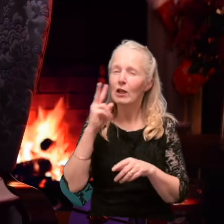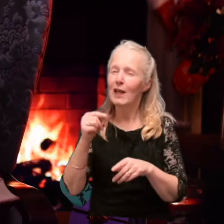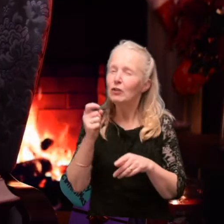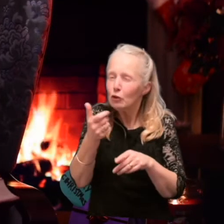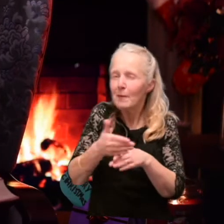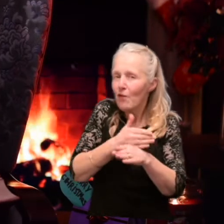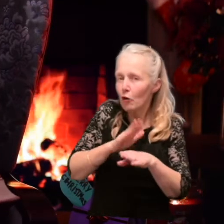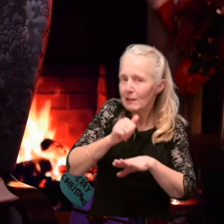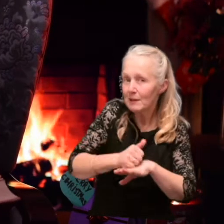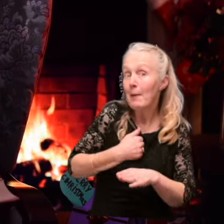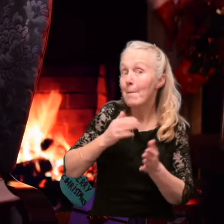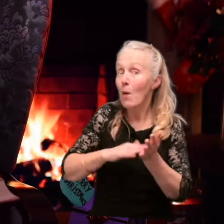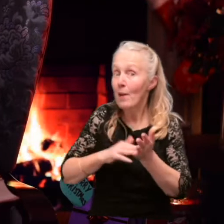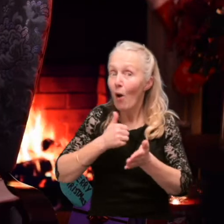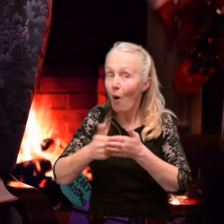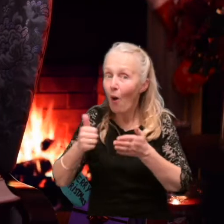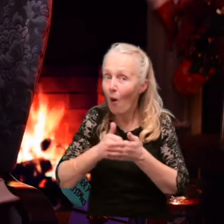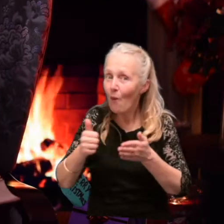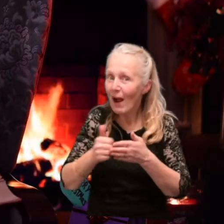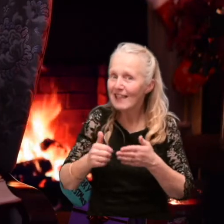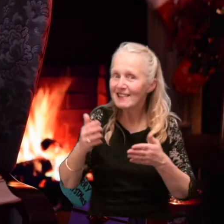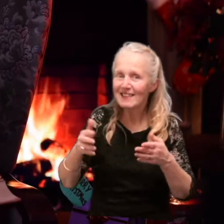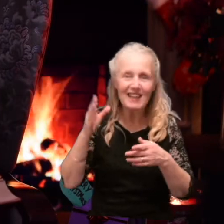My mummy always plays Christmas songs in the car too.